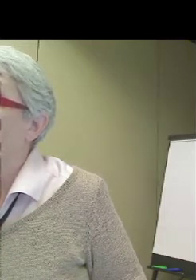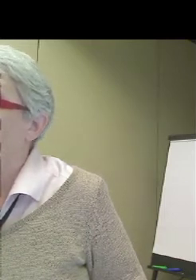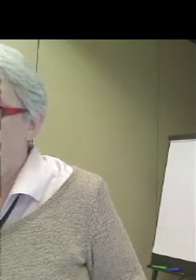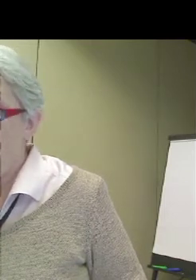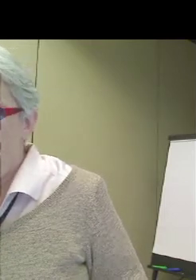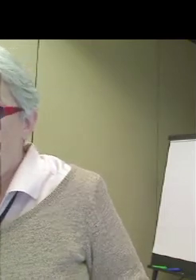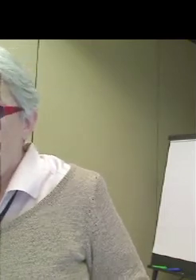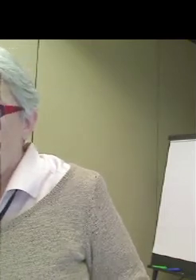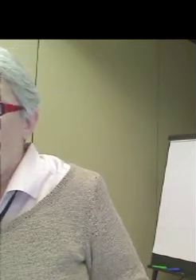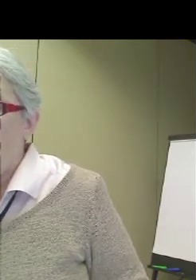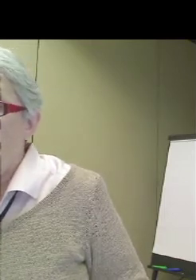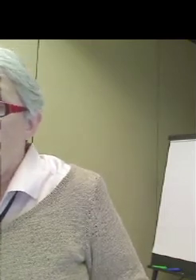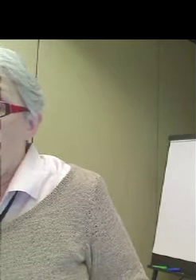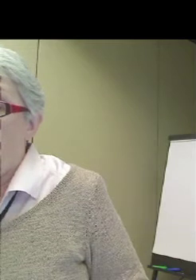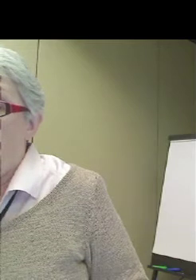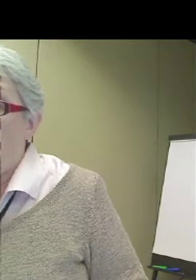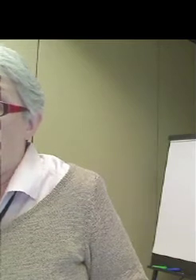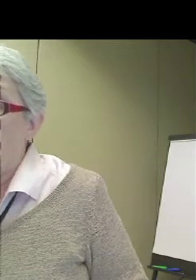the Gallaudet community.